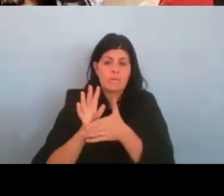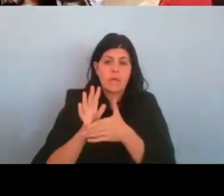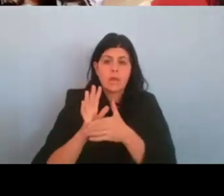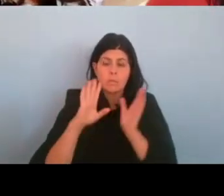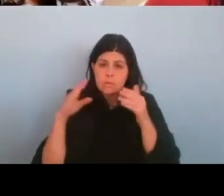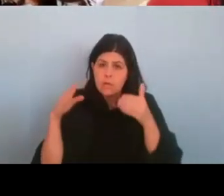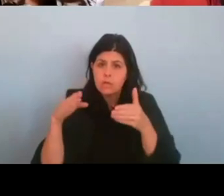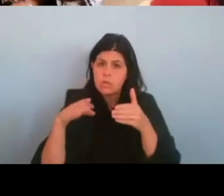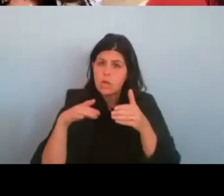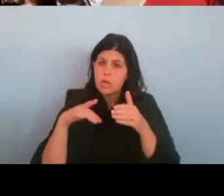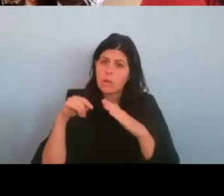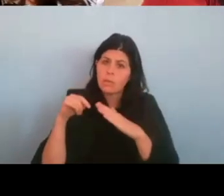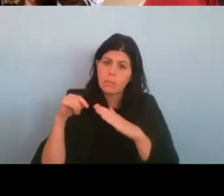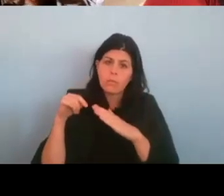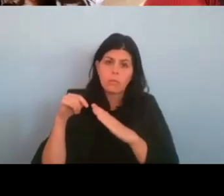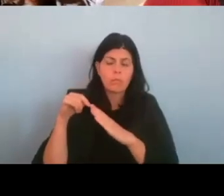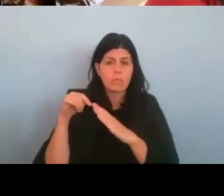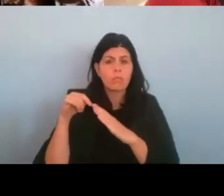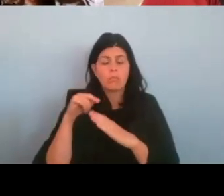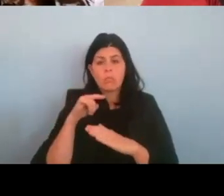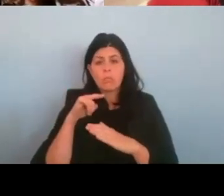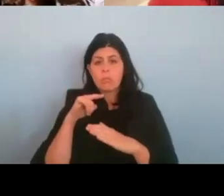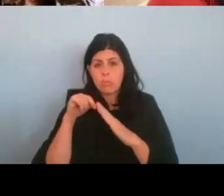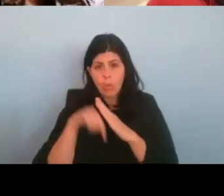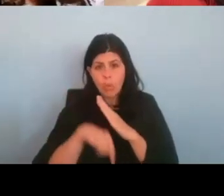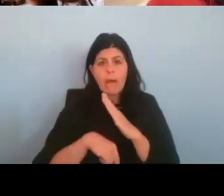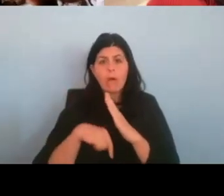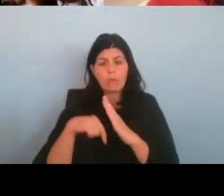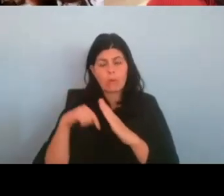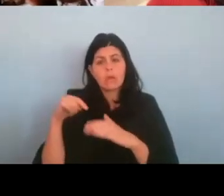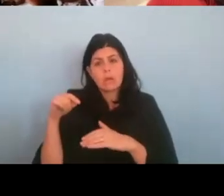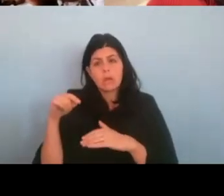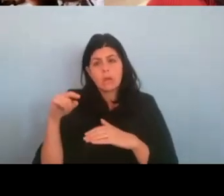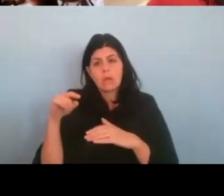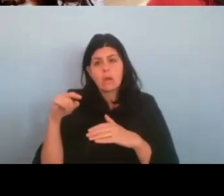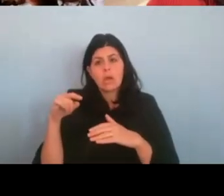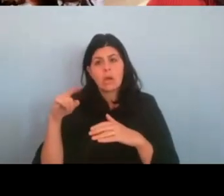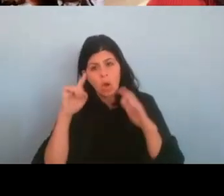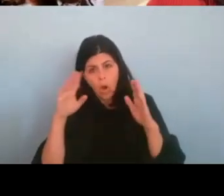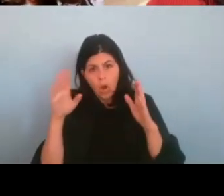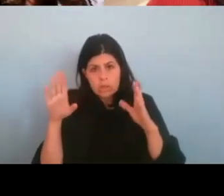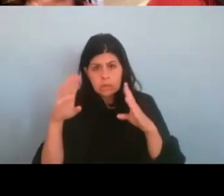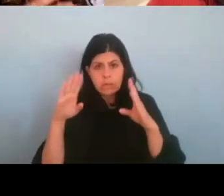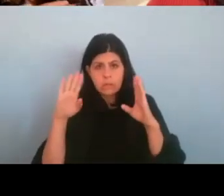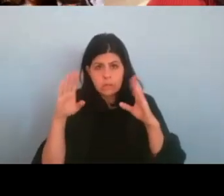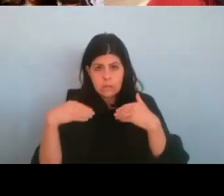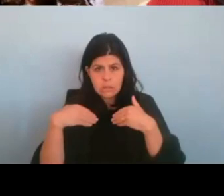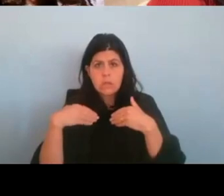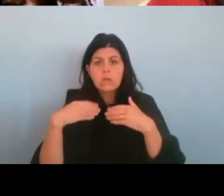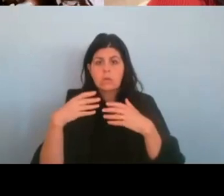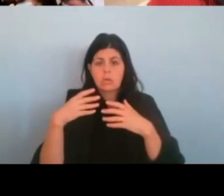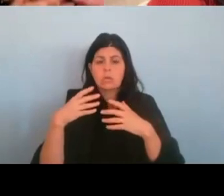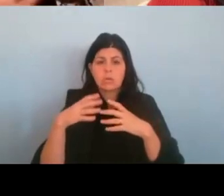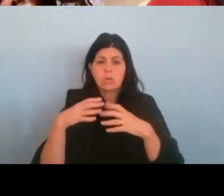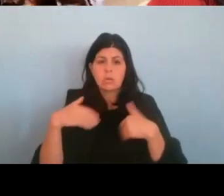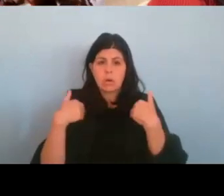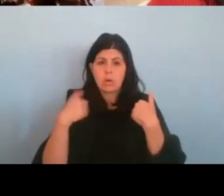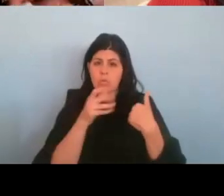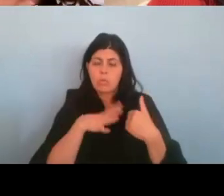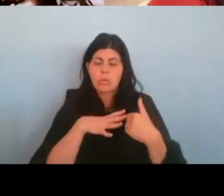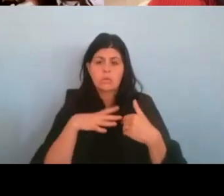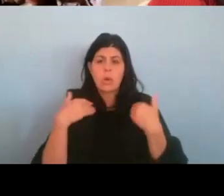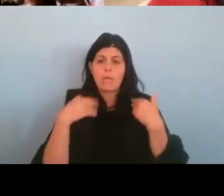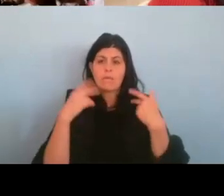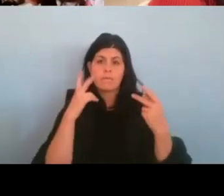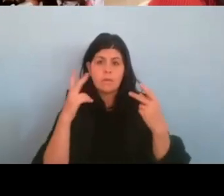autistic young woman, right? A profoundly disabled, um, young woman and having visibility for everybody.